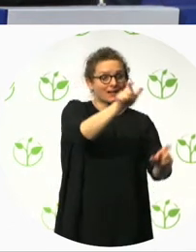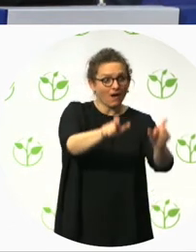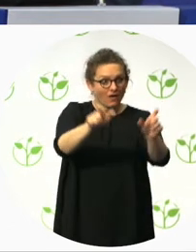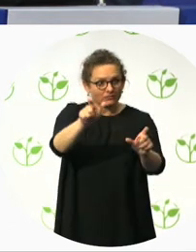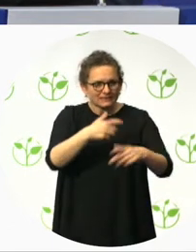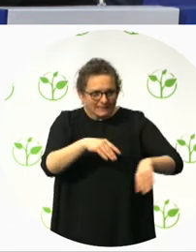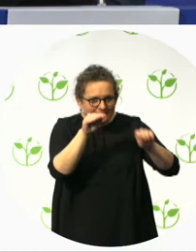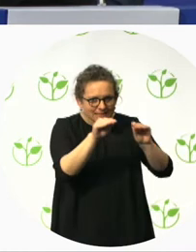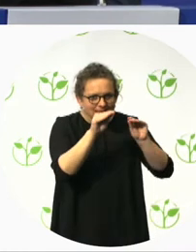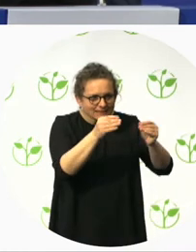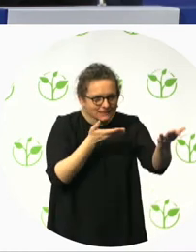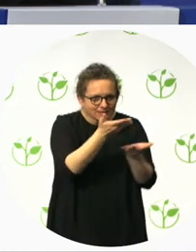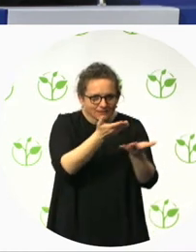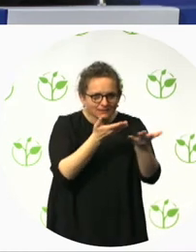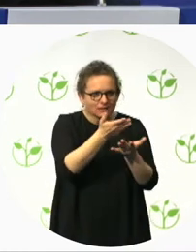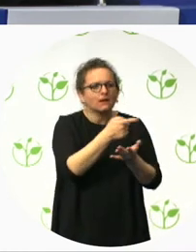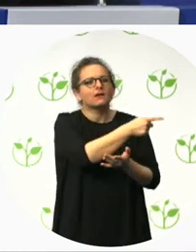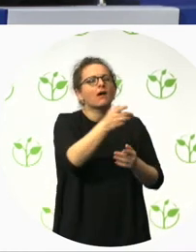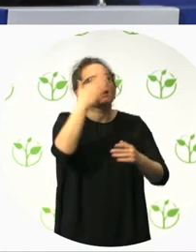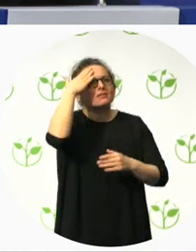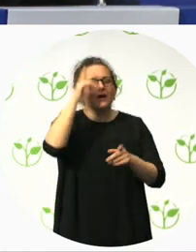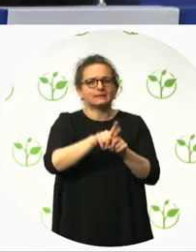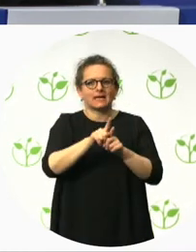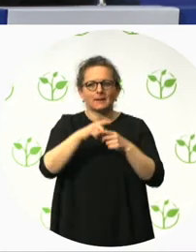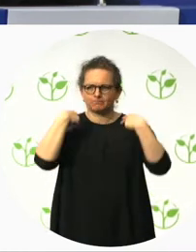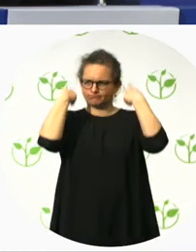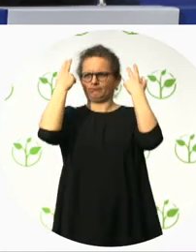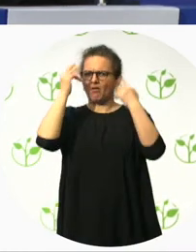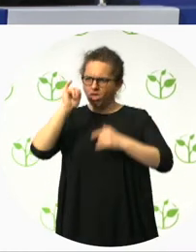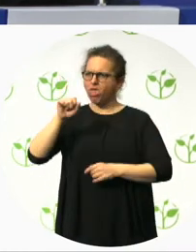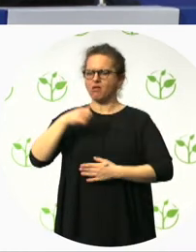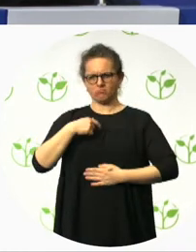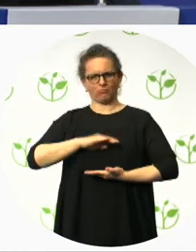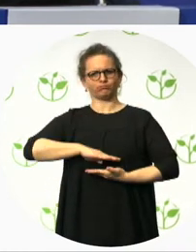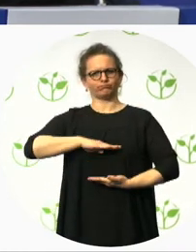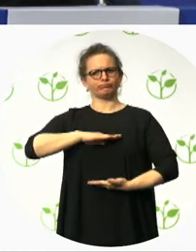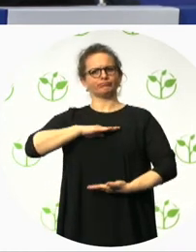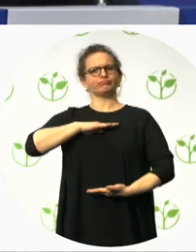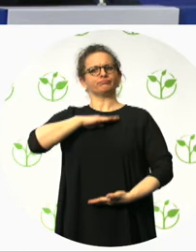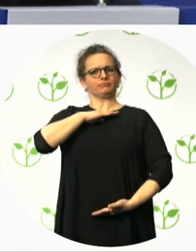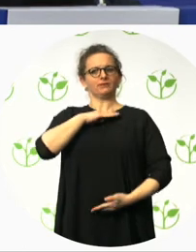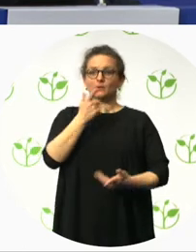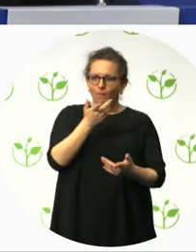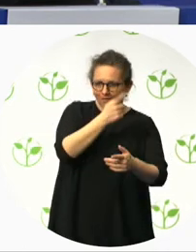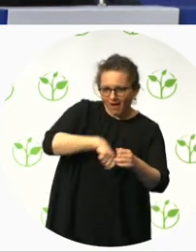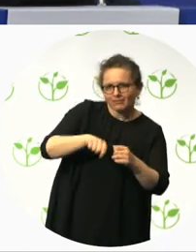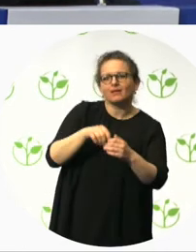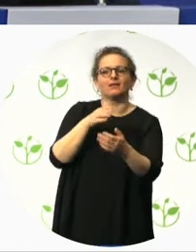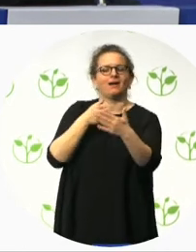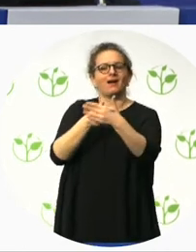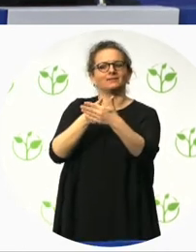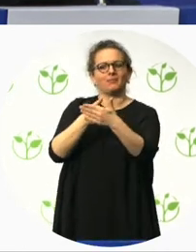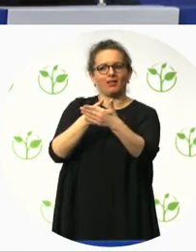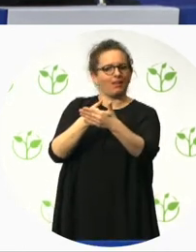building itself. Case study two is, we're building a huge amount of new homes and residential in the park. And we really